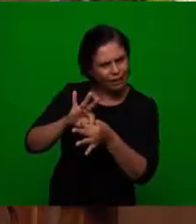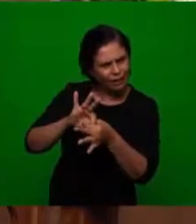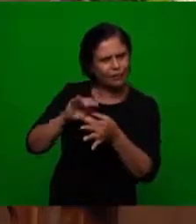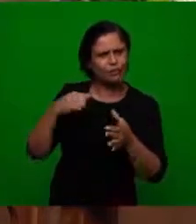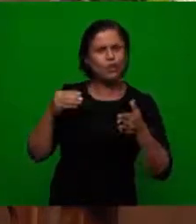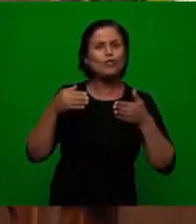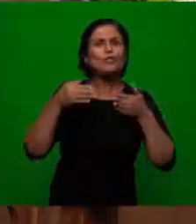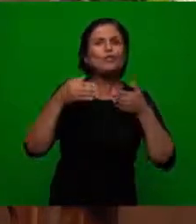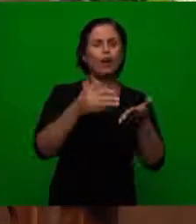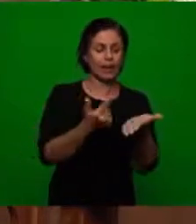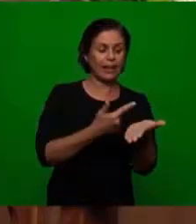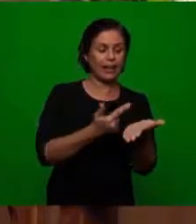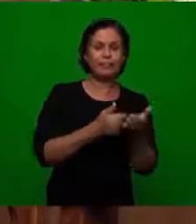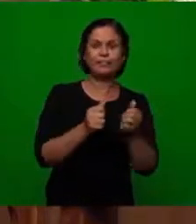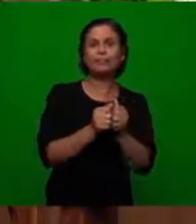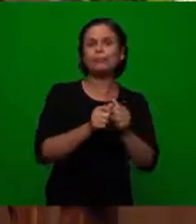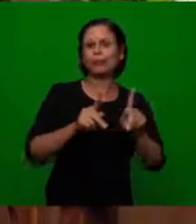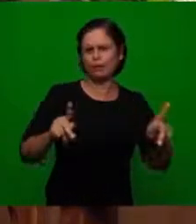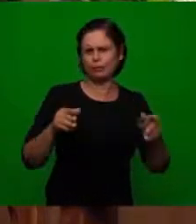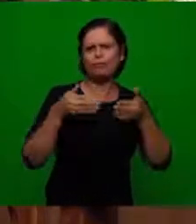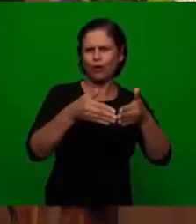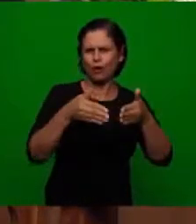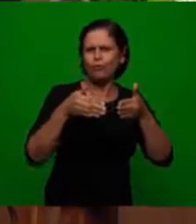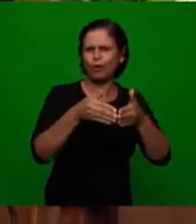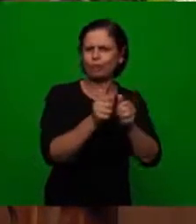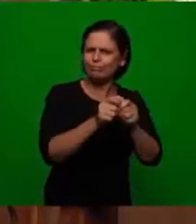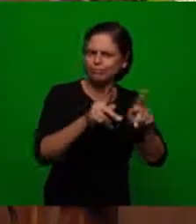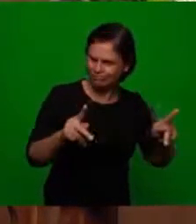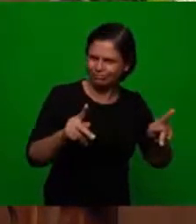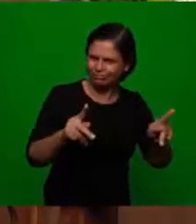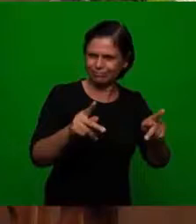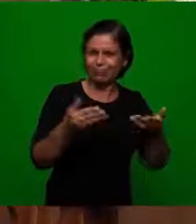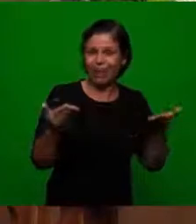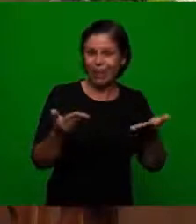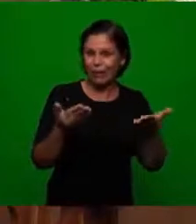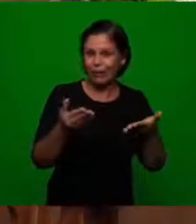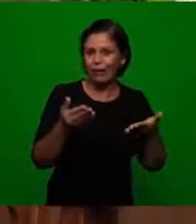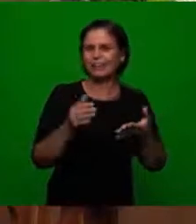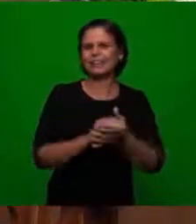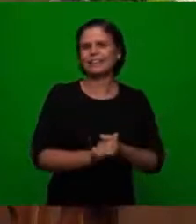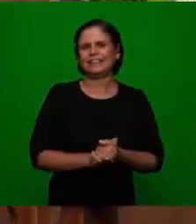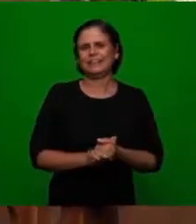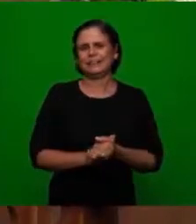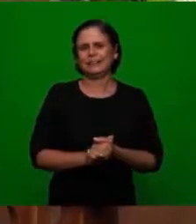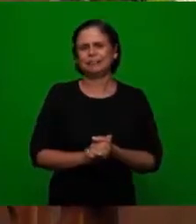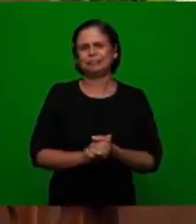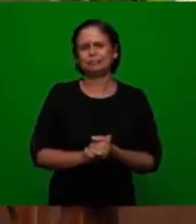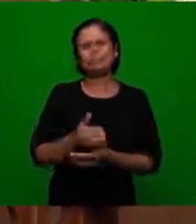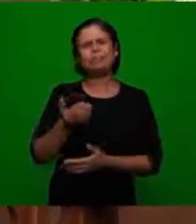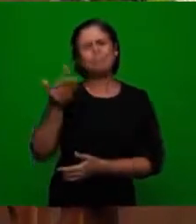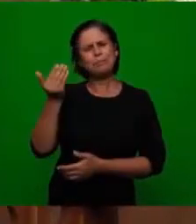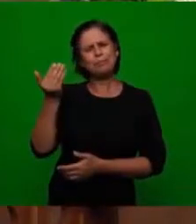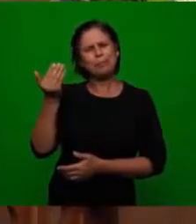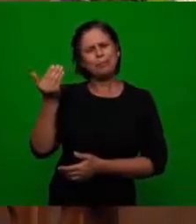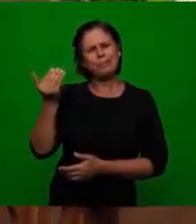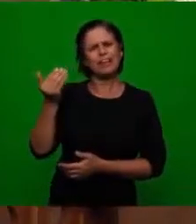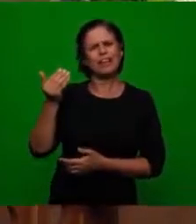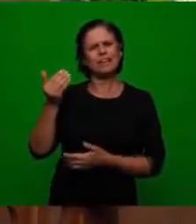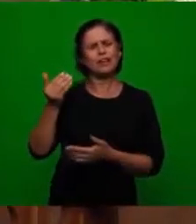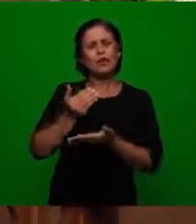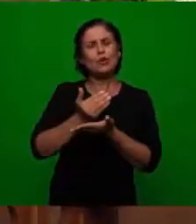We have focused on the Book of Revelations and we began the studies a few